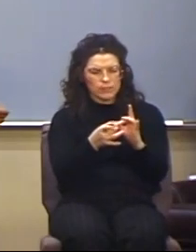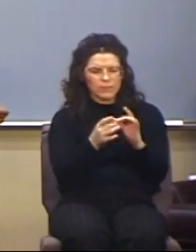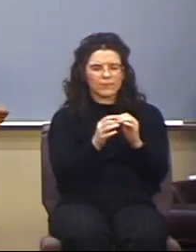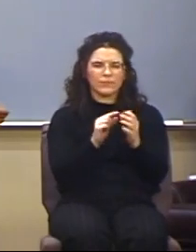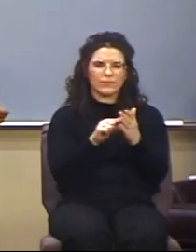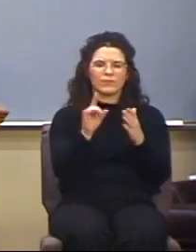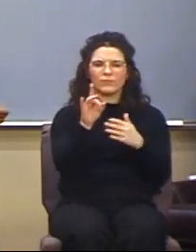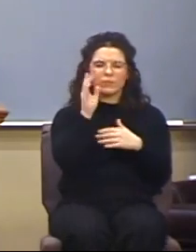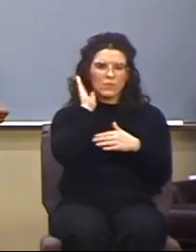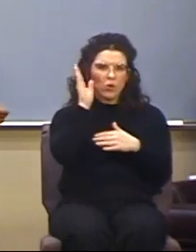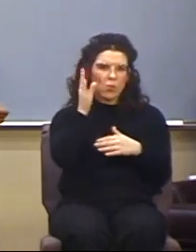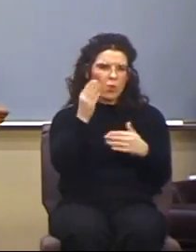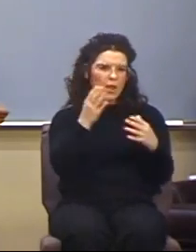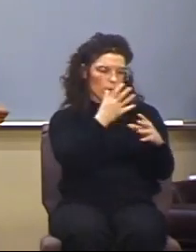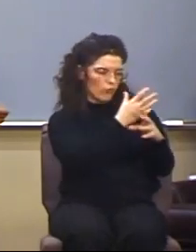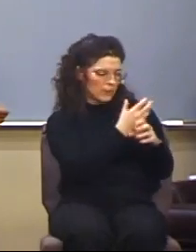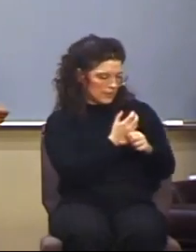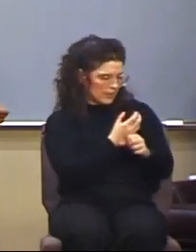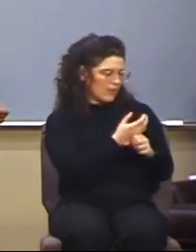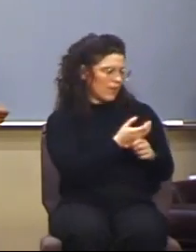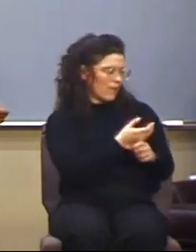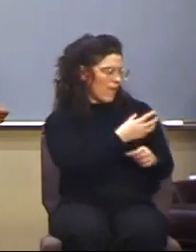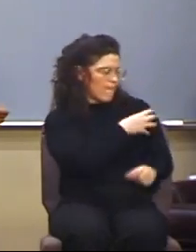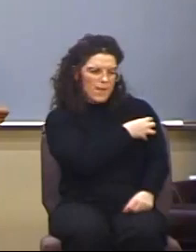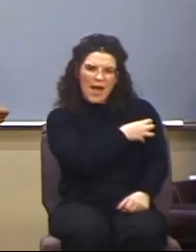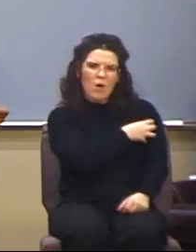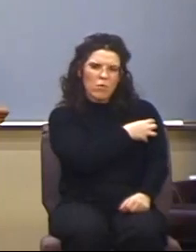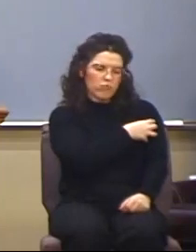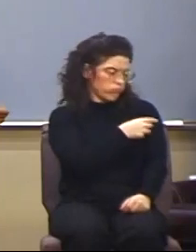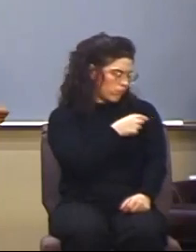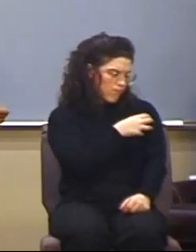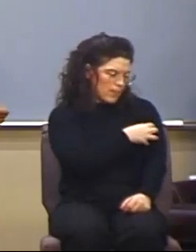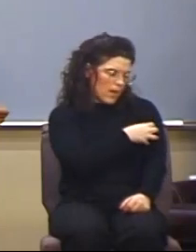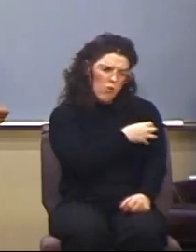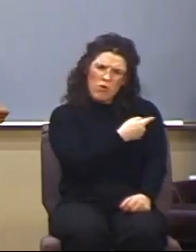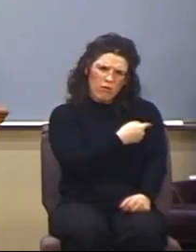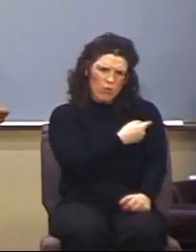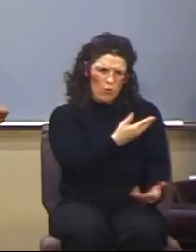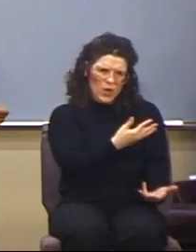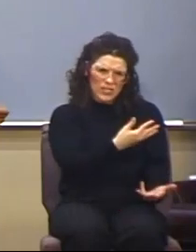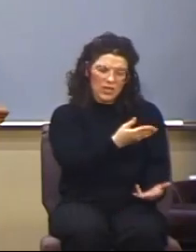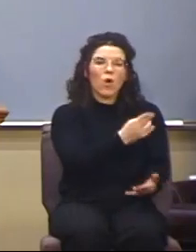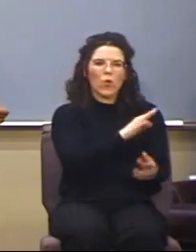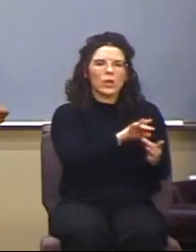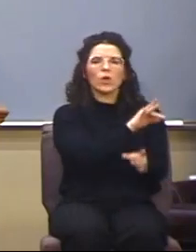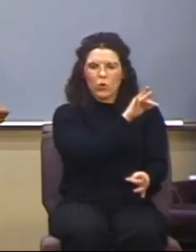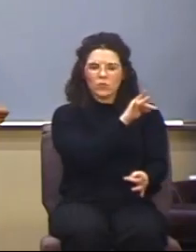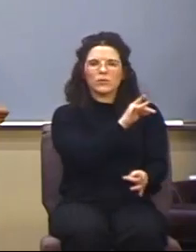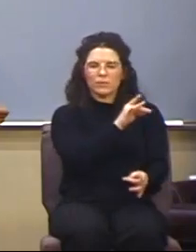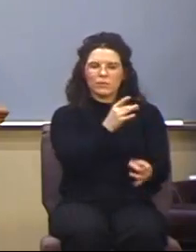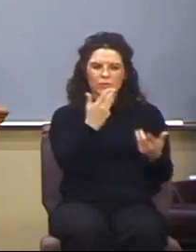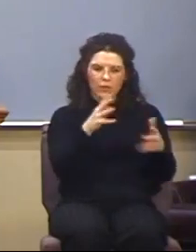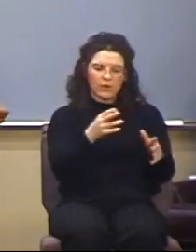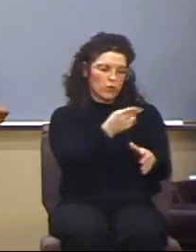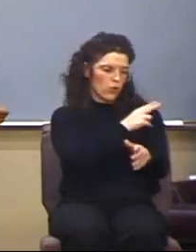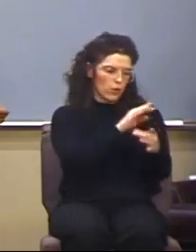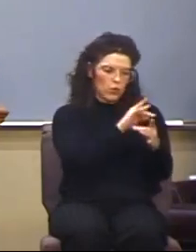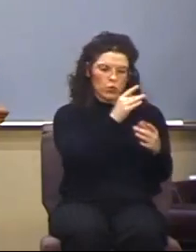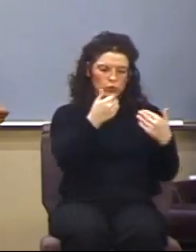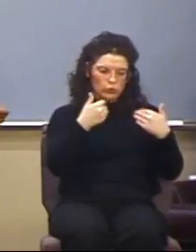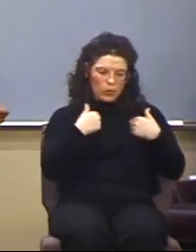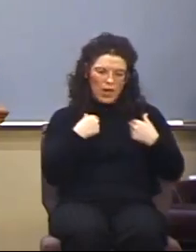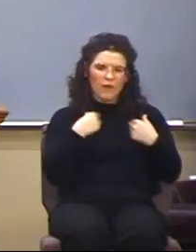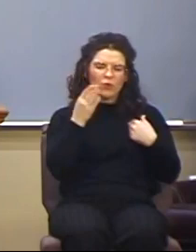You're going to receive power. That's the Holy Ghost power. Acts chapter 2. After the Holy Ghost has come upon you, and